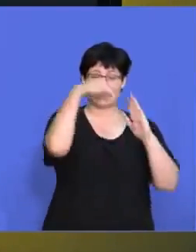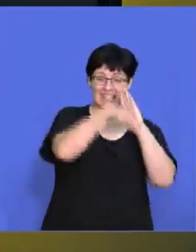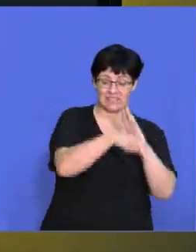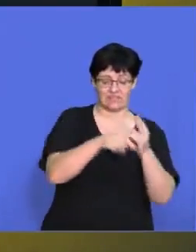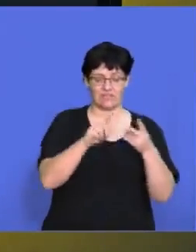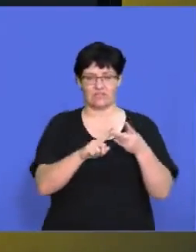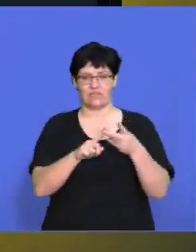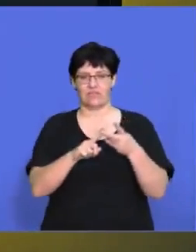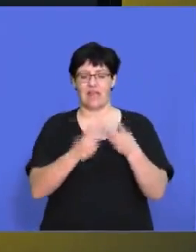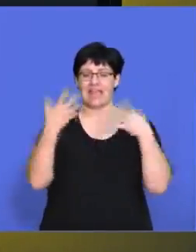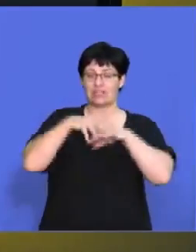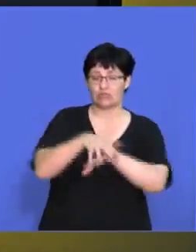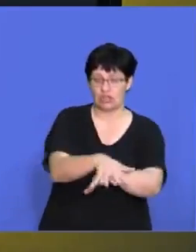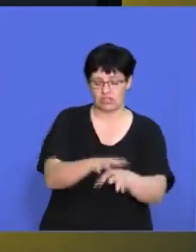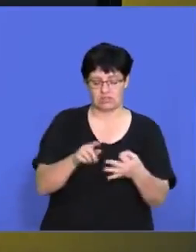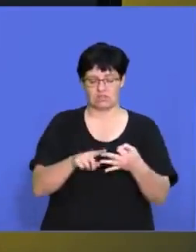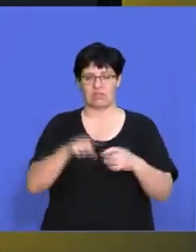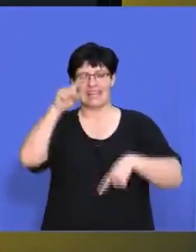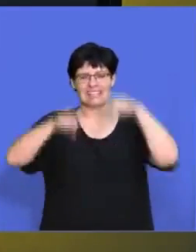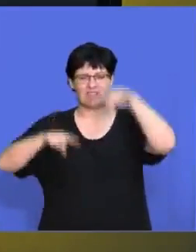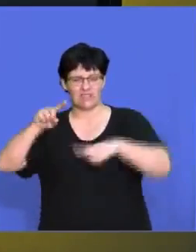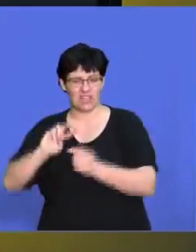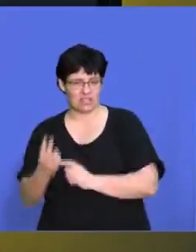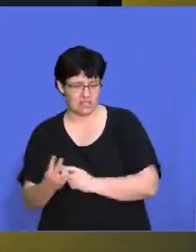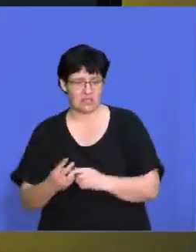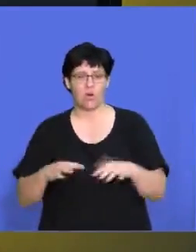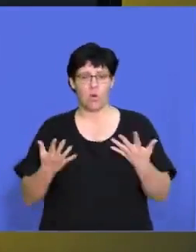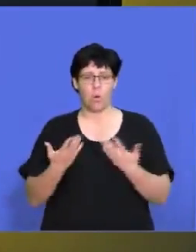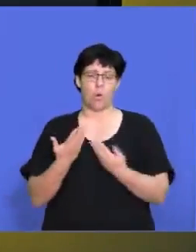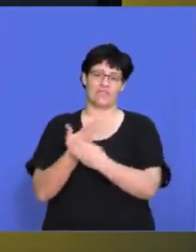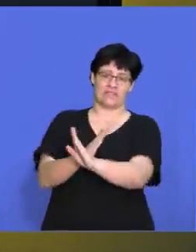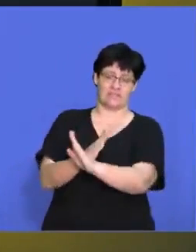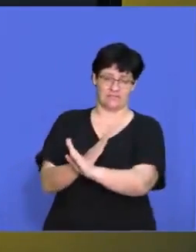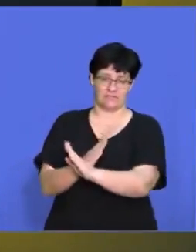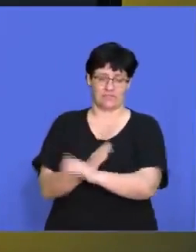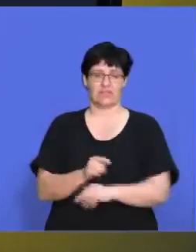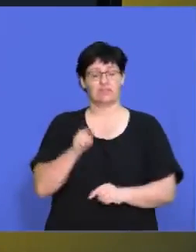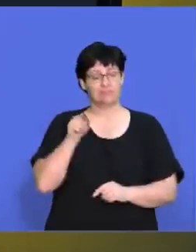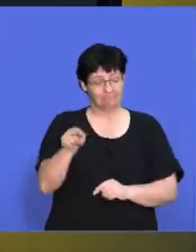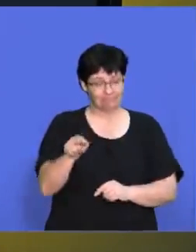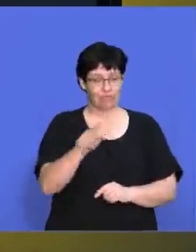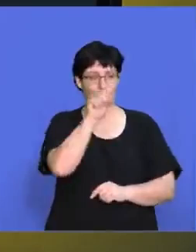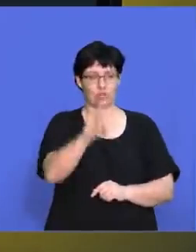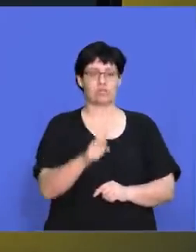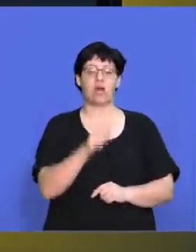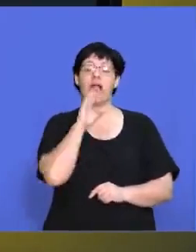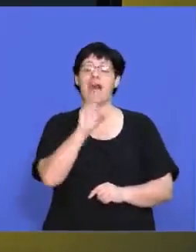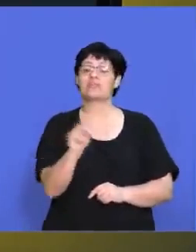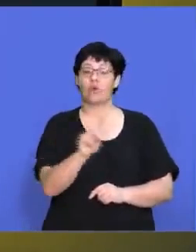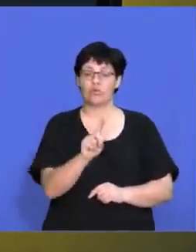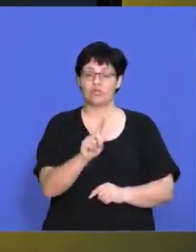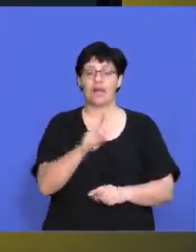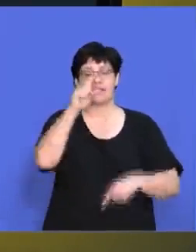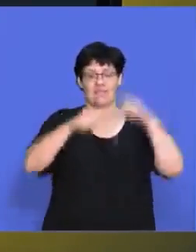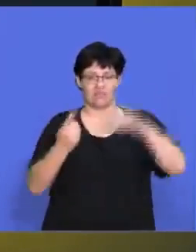intensive, integration, diversification or defensive. So in this question they're